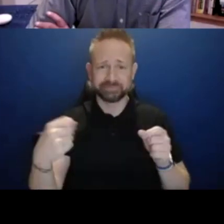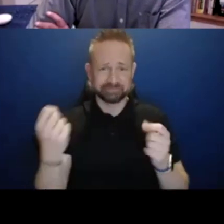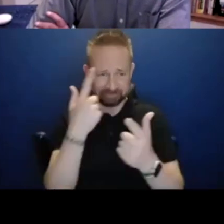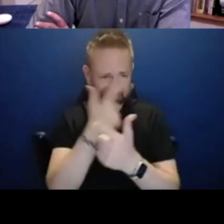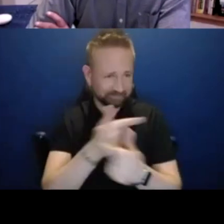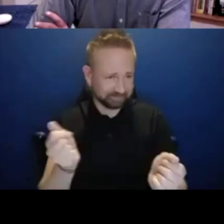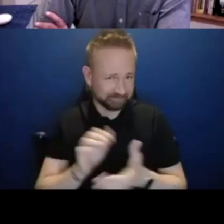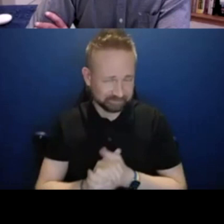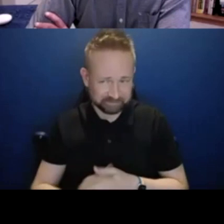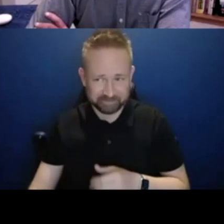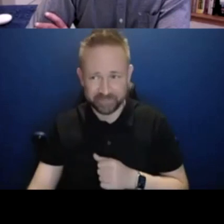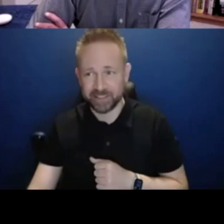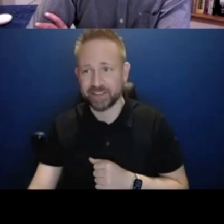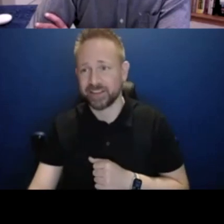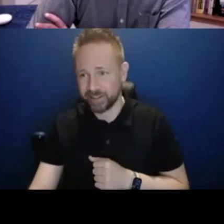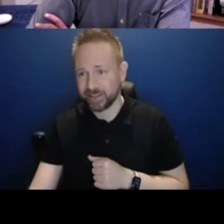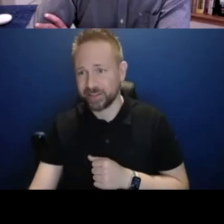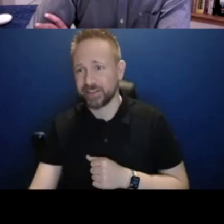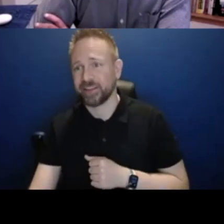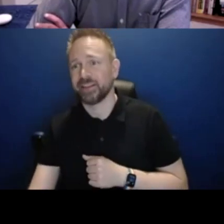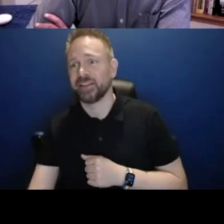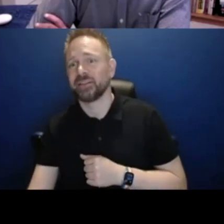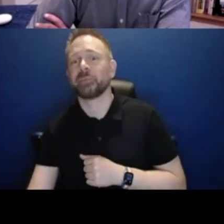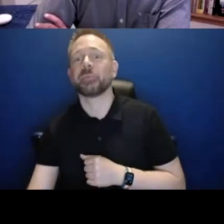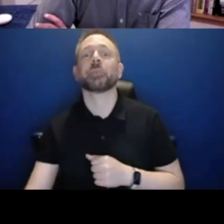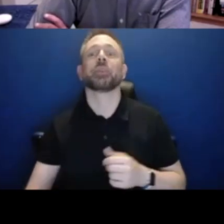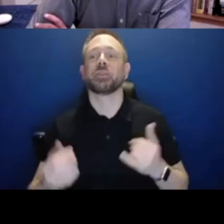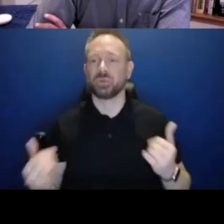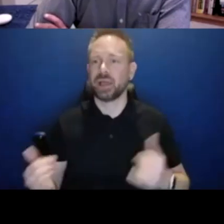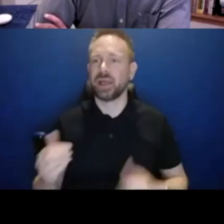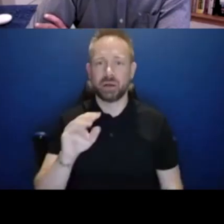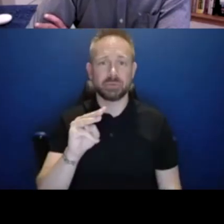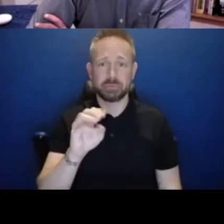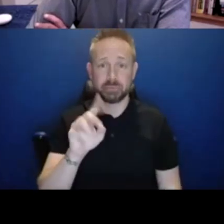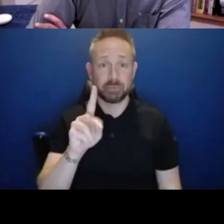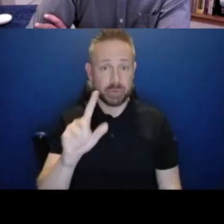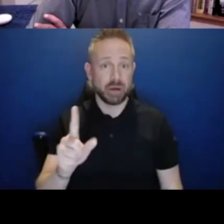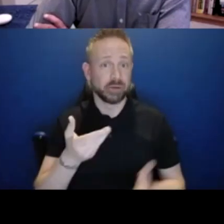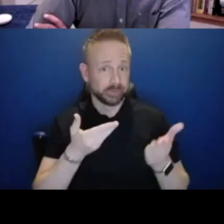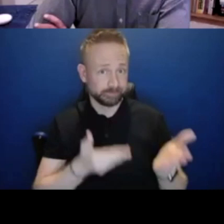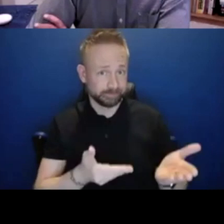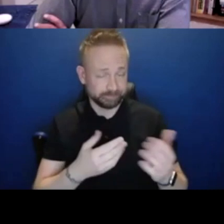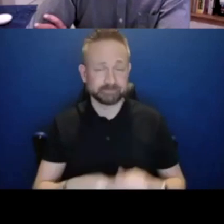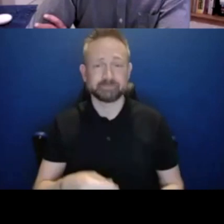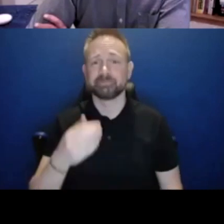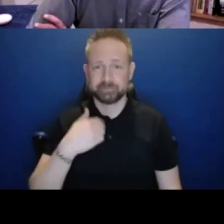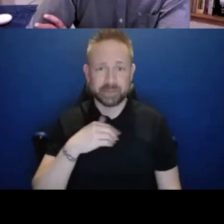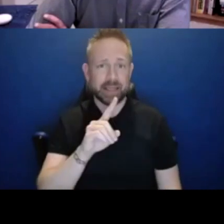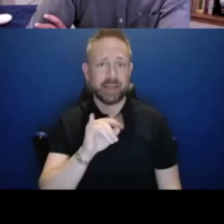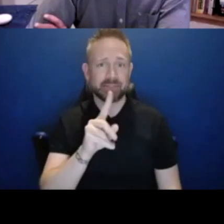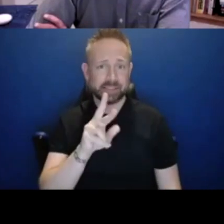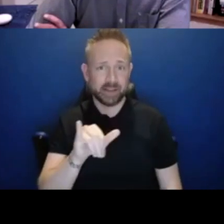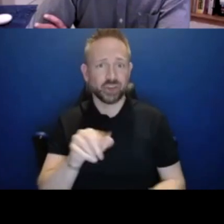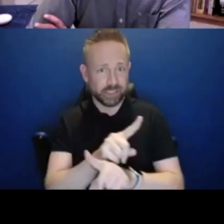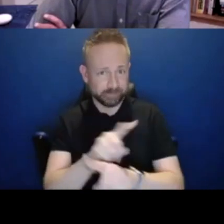So we've got a model. So We've done discovery. We've got a reasonable idea for what